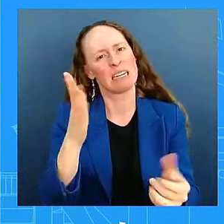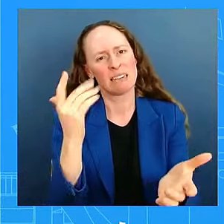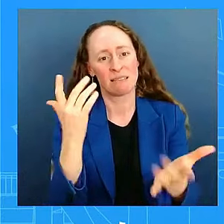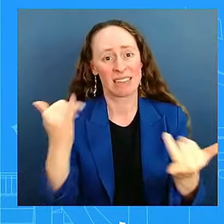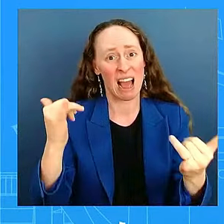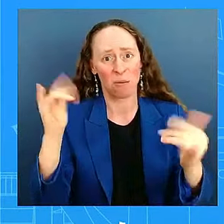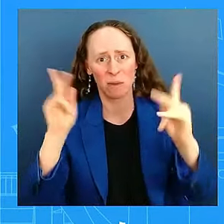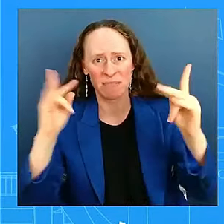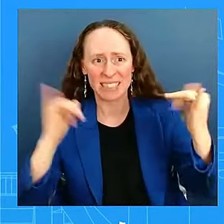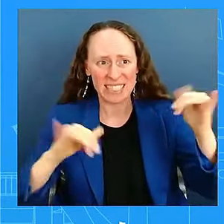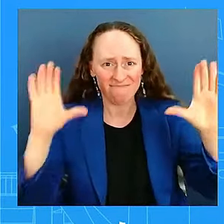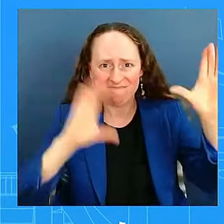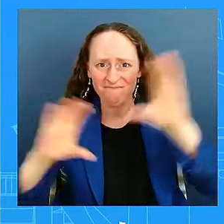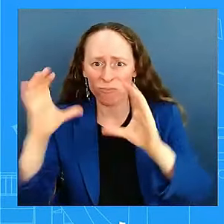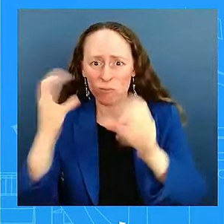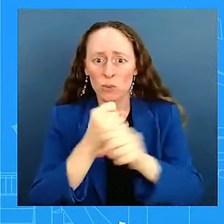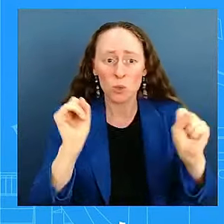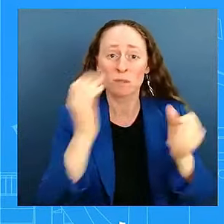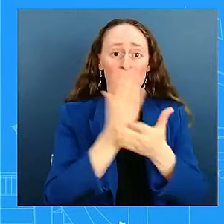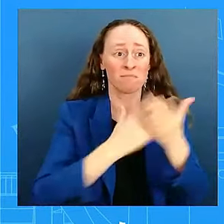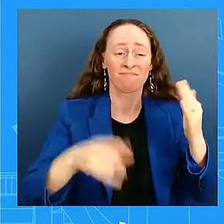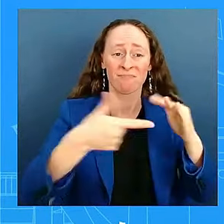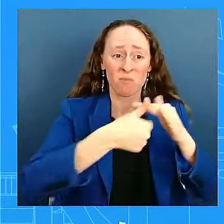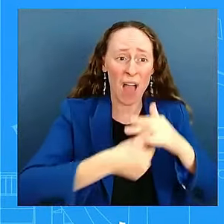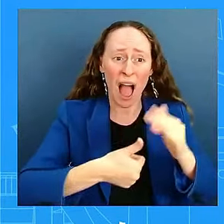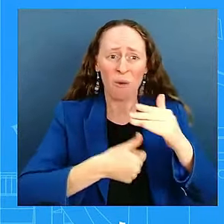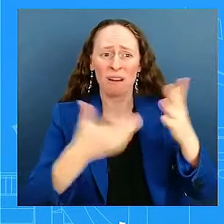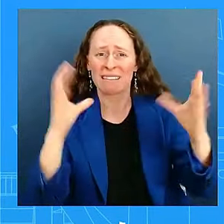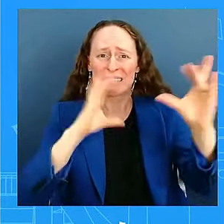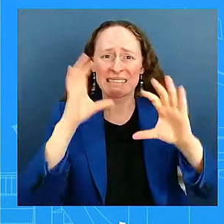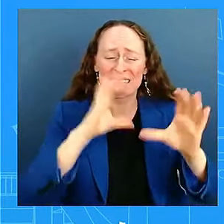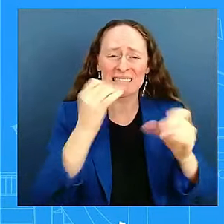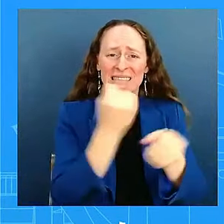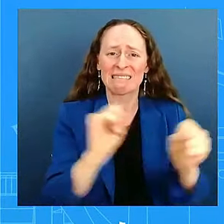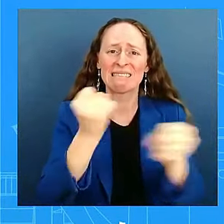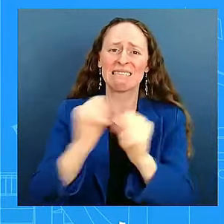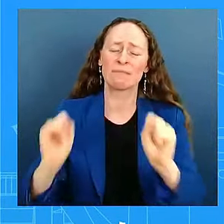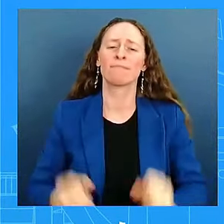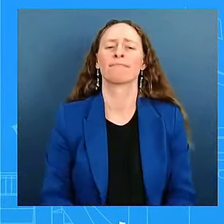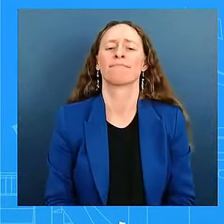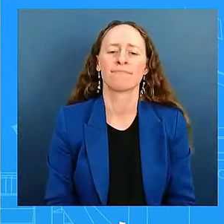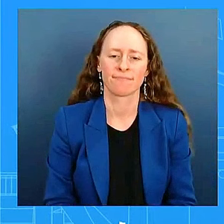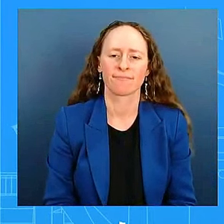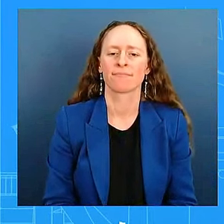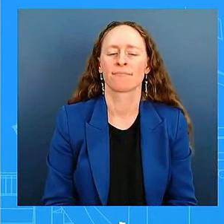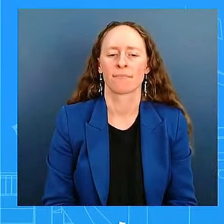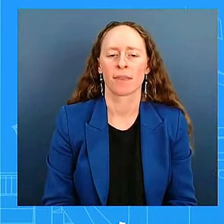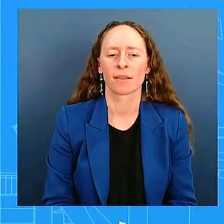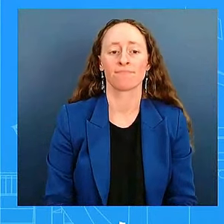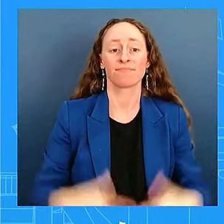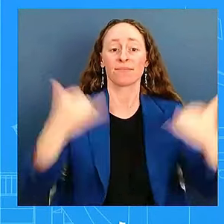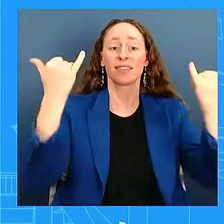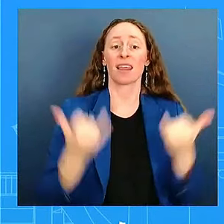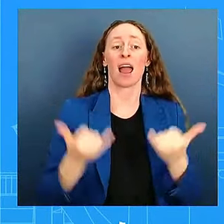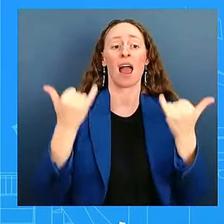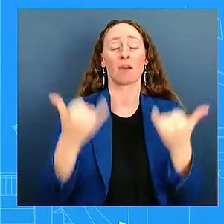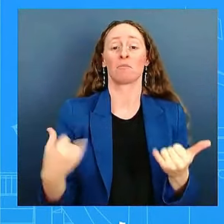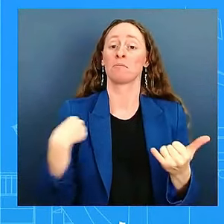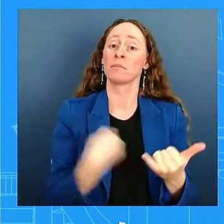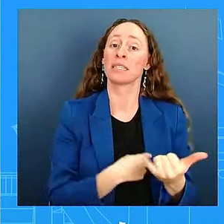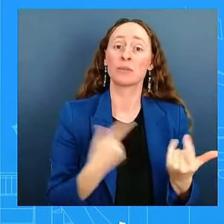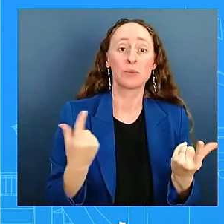We are in different phases of a post-hurricane environment, depending on the state and the location within the state.